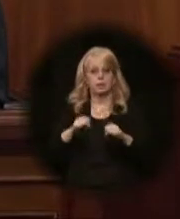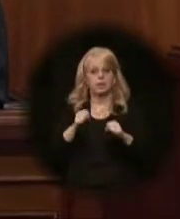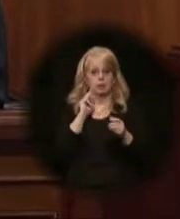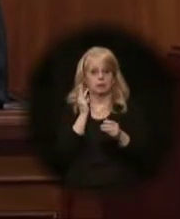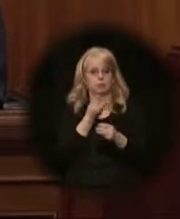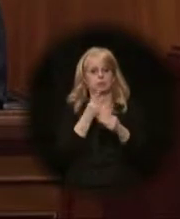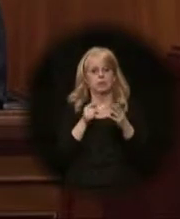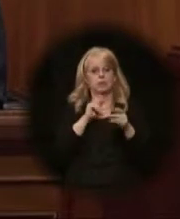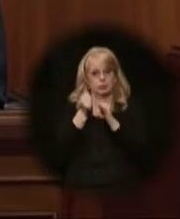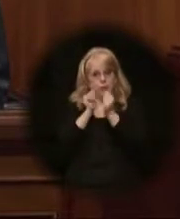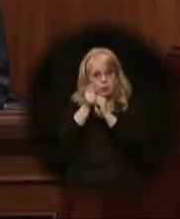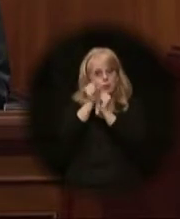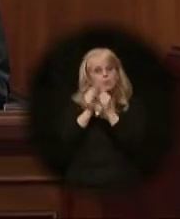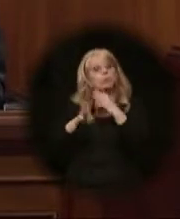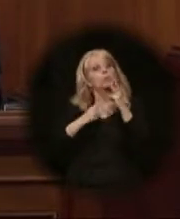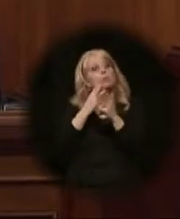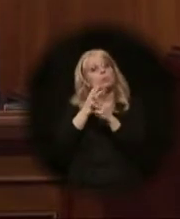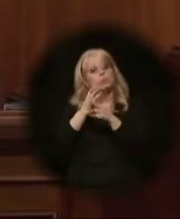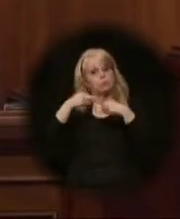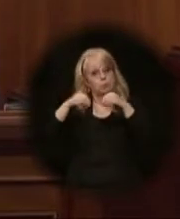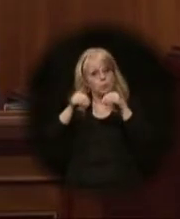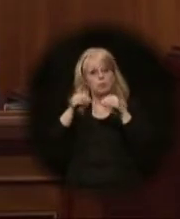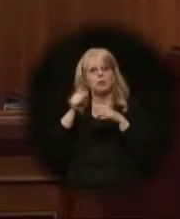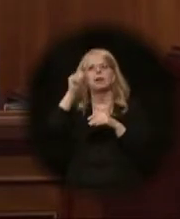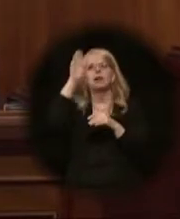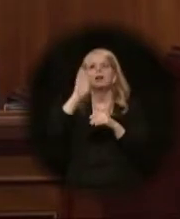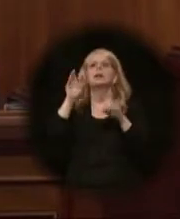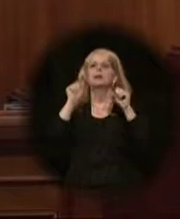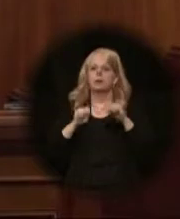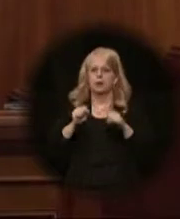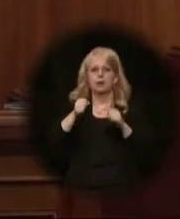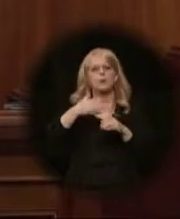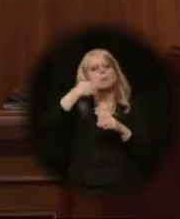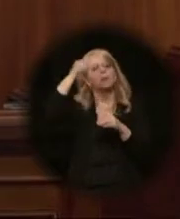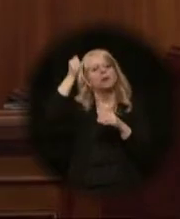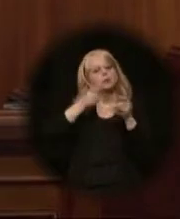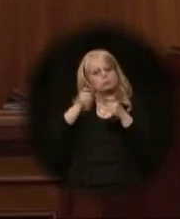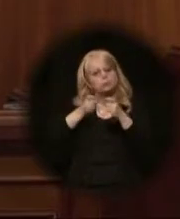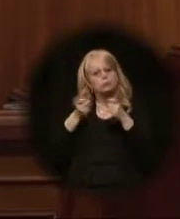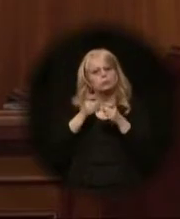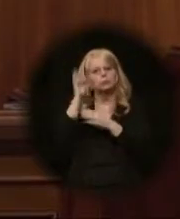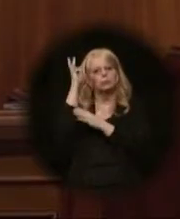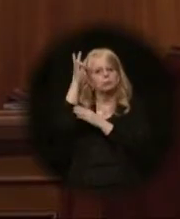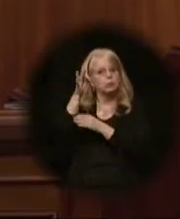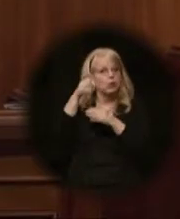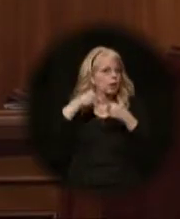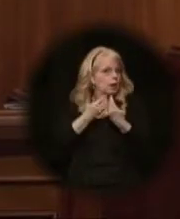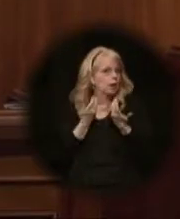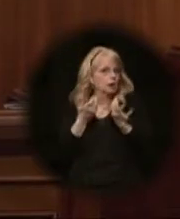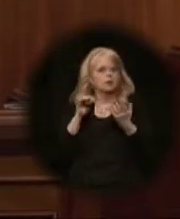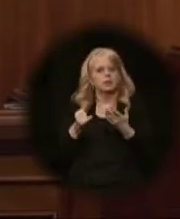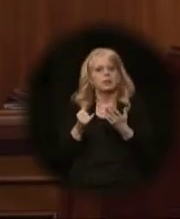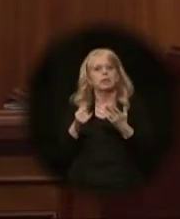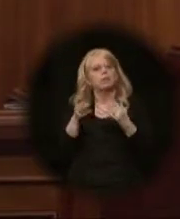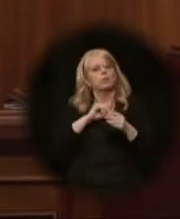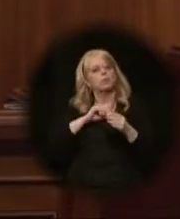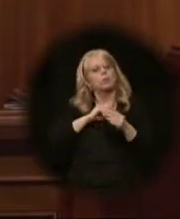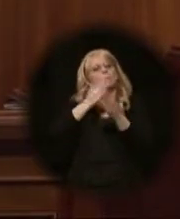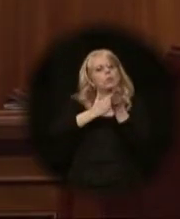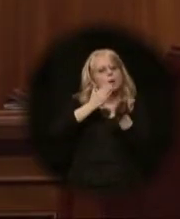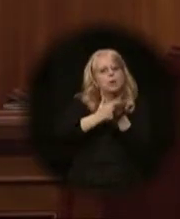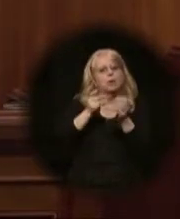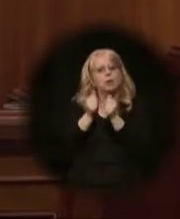in the world market. Alaska can best control her own destiny if we own a stake or participate